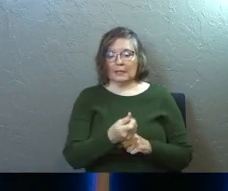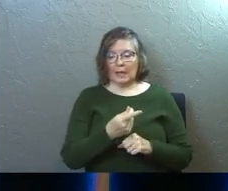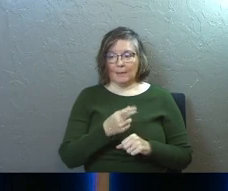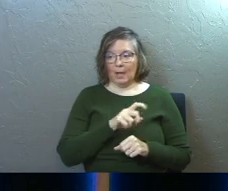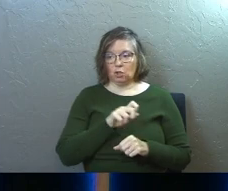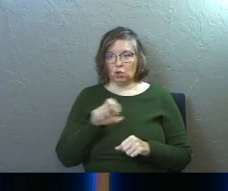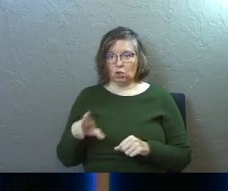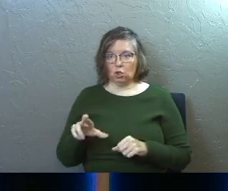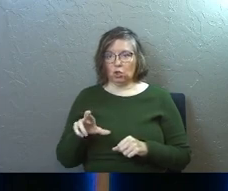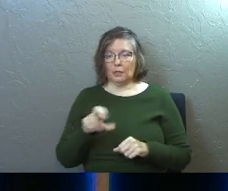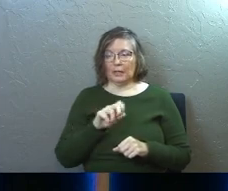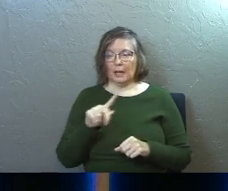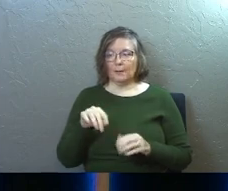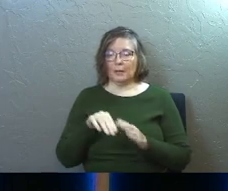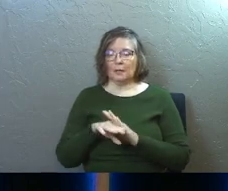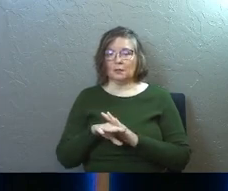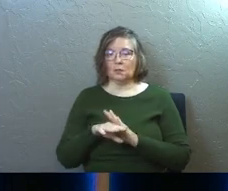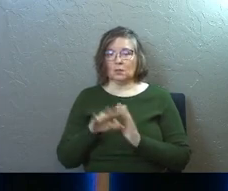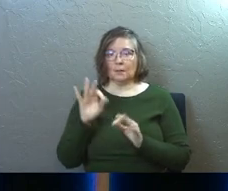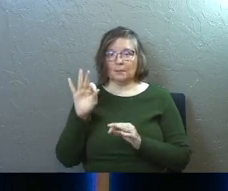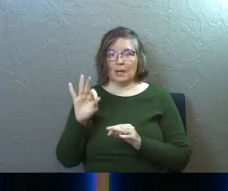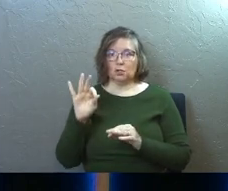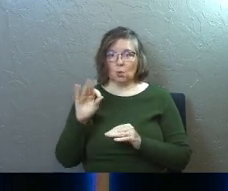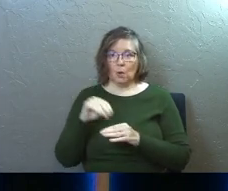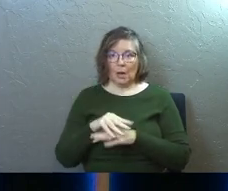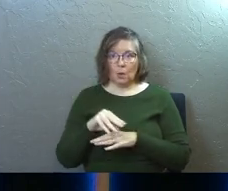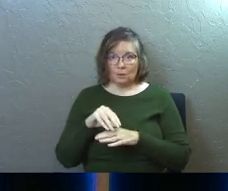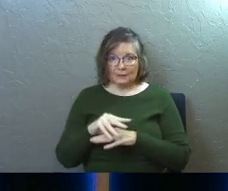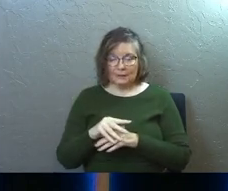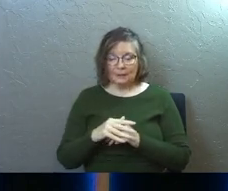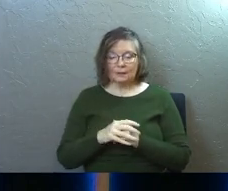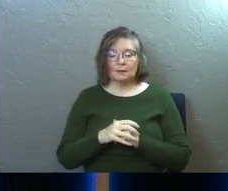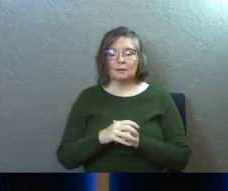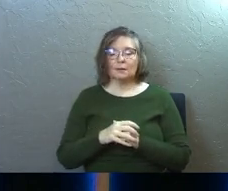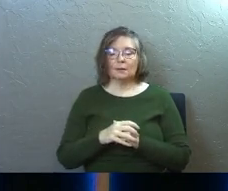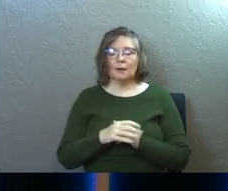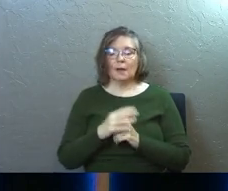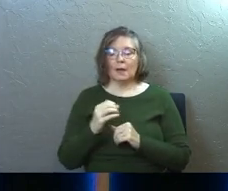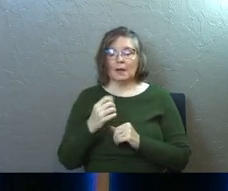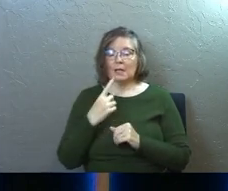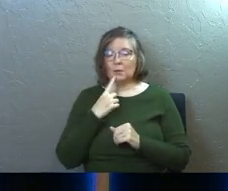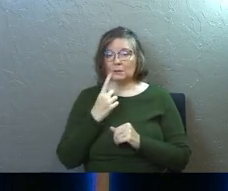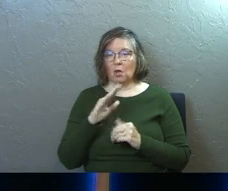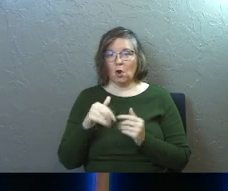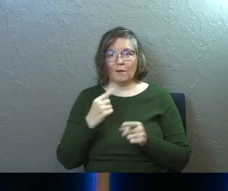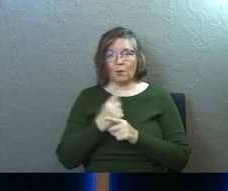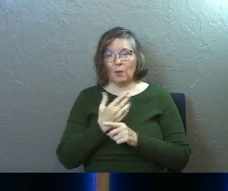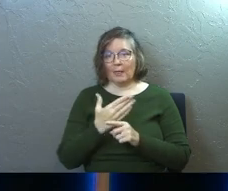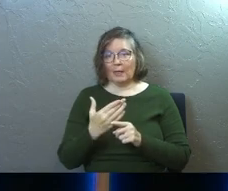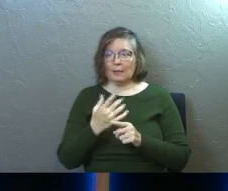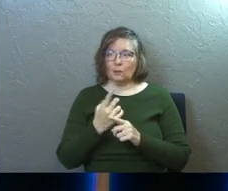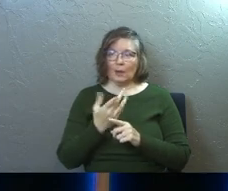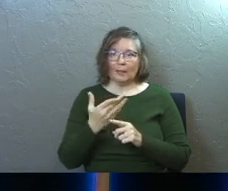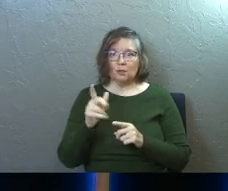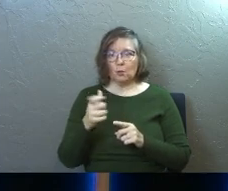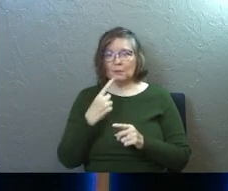back to her and he came into pastoral counseling and he was saying all the right things, right? He was saying all the right things and all the